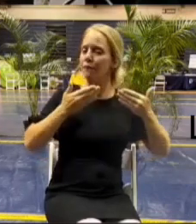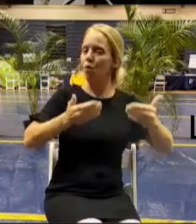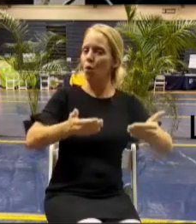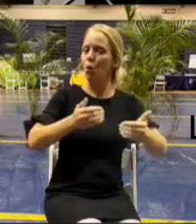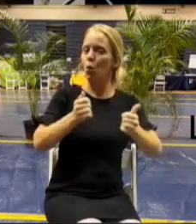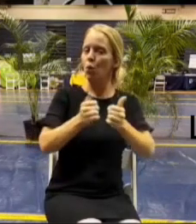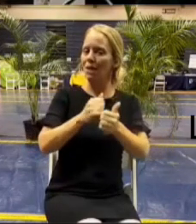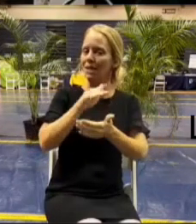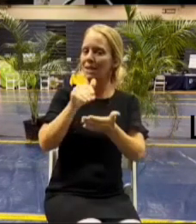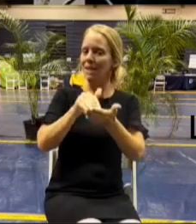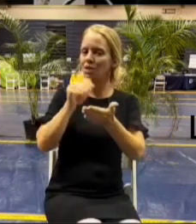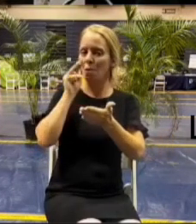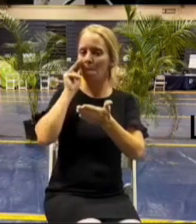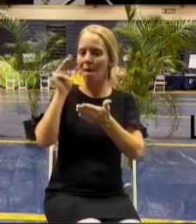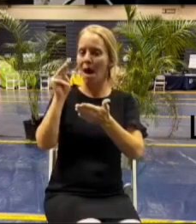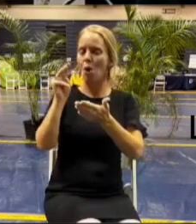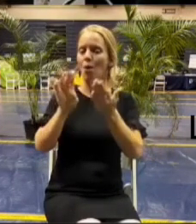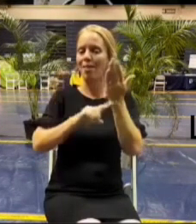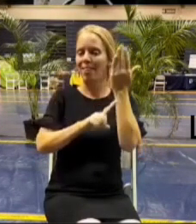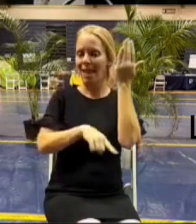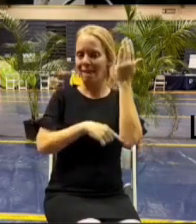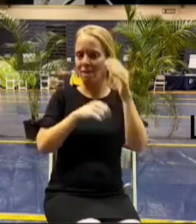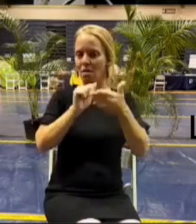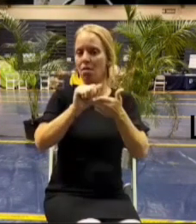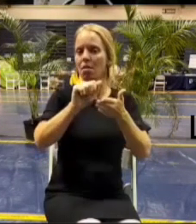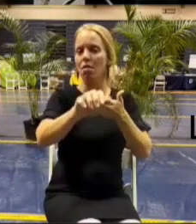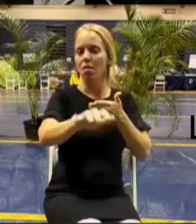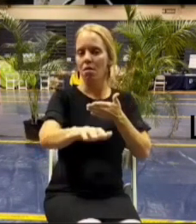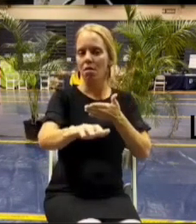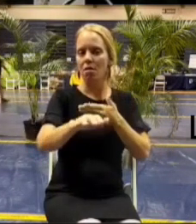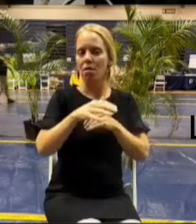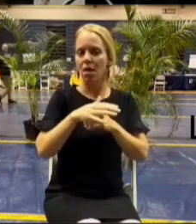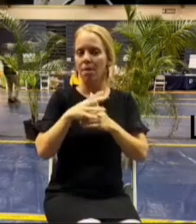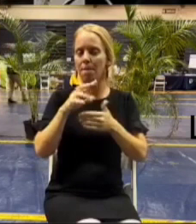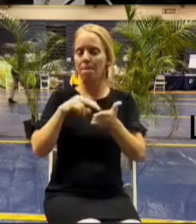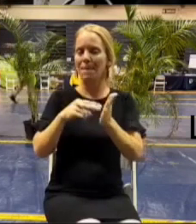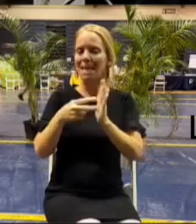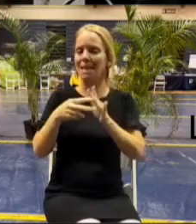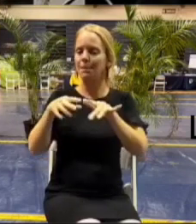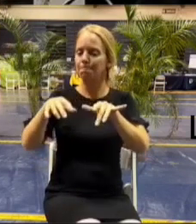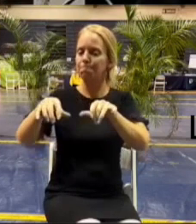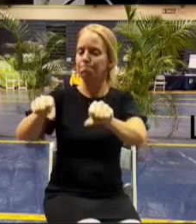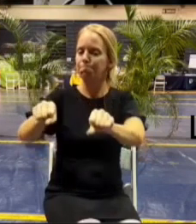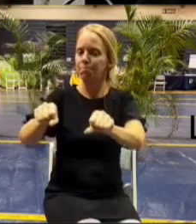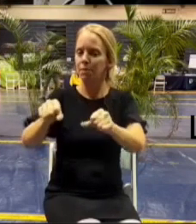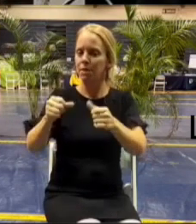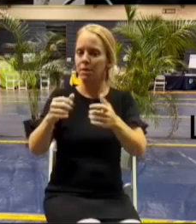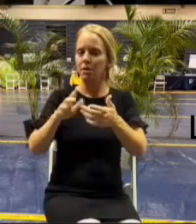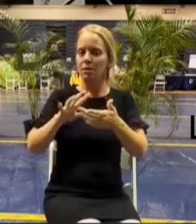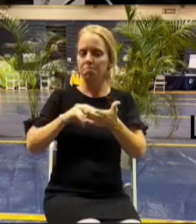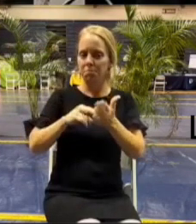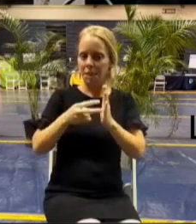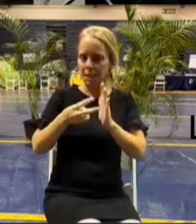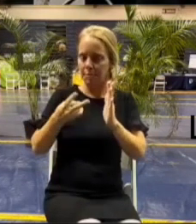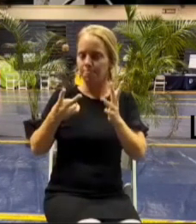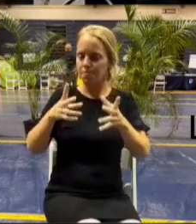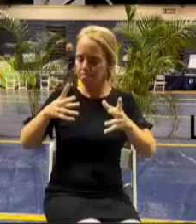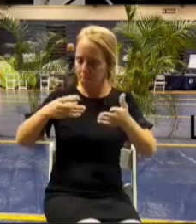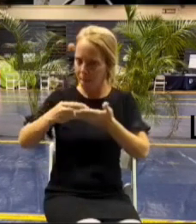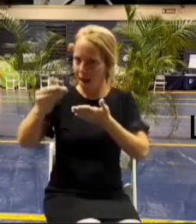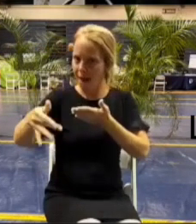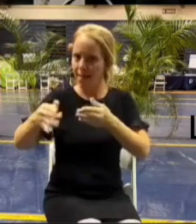with the central maui landfill uh eminent domain and building it and transporting it and things like that